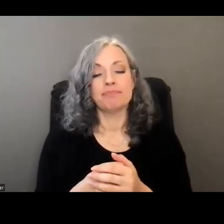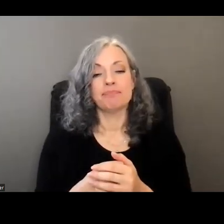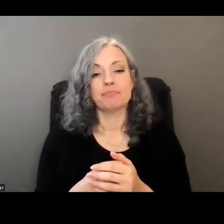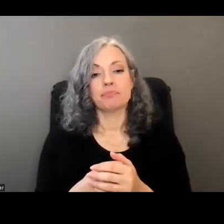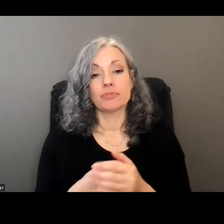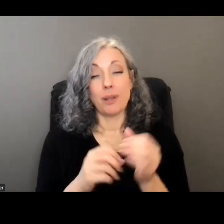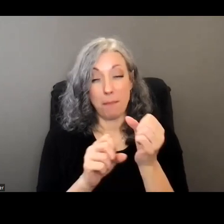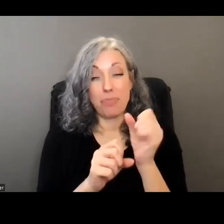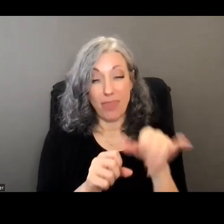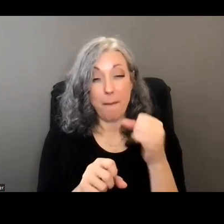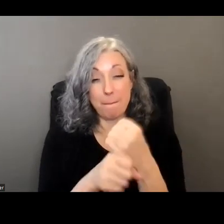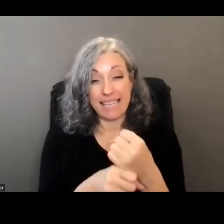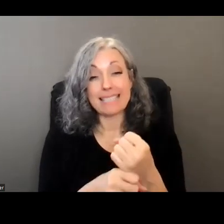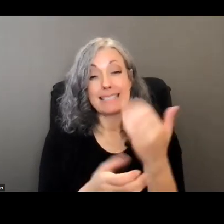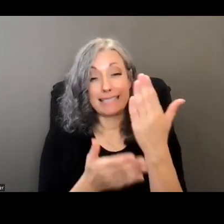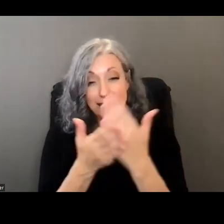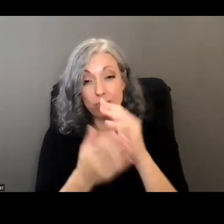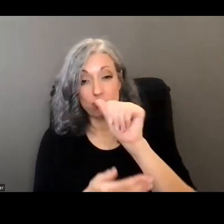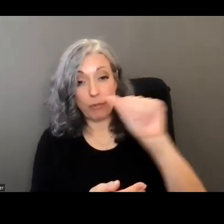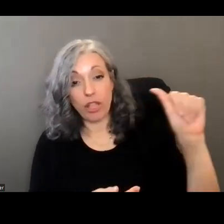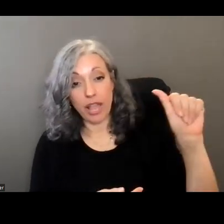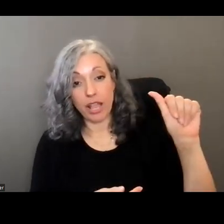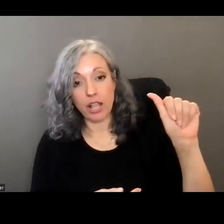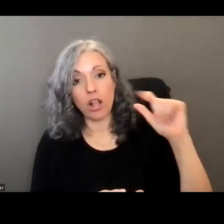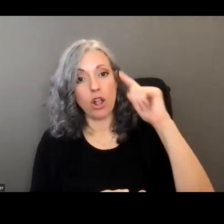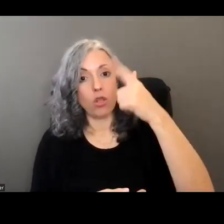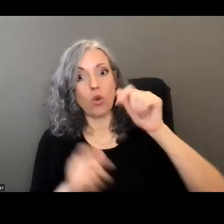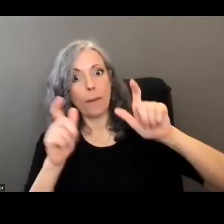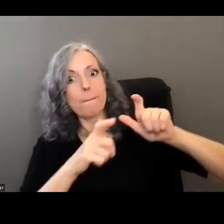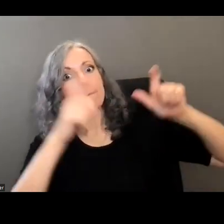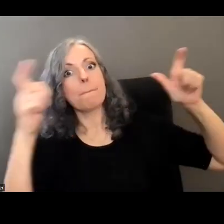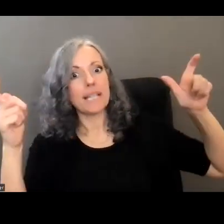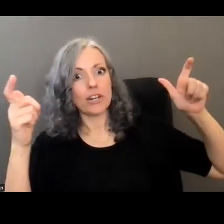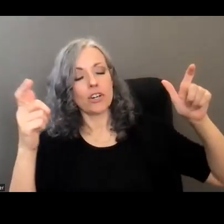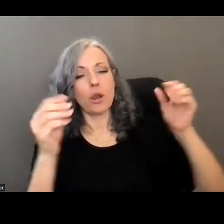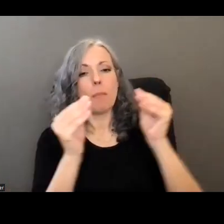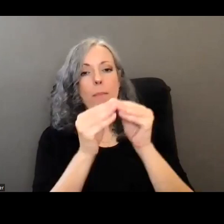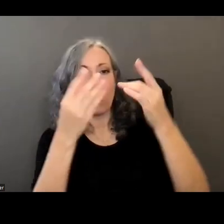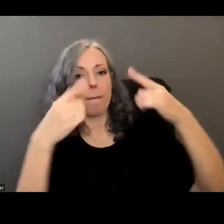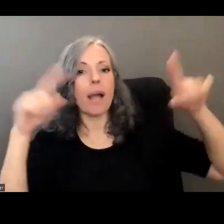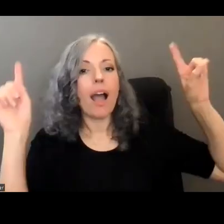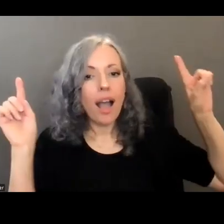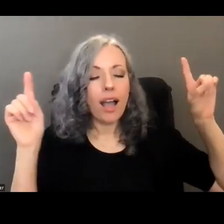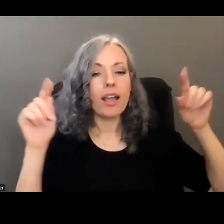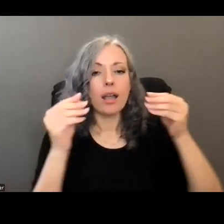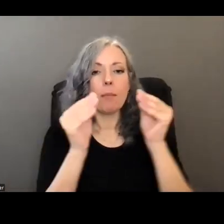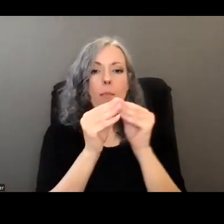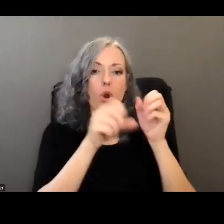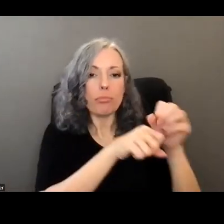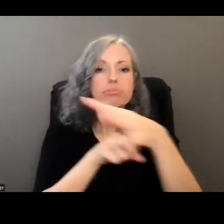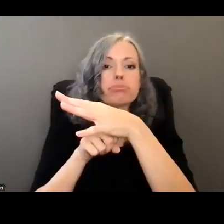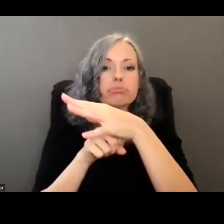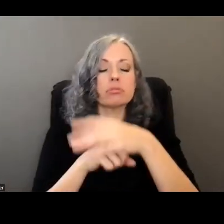makes some aaa's look far bigger and more successful and more impactful than